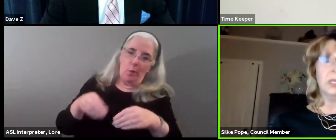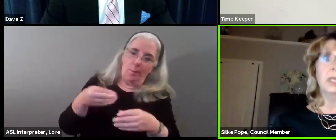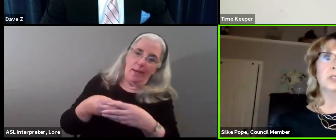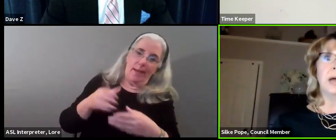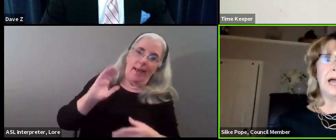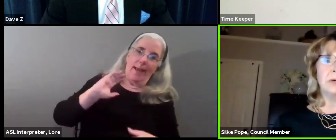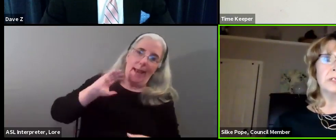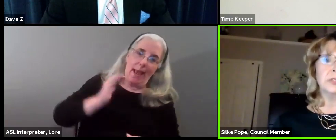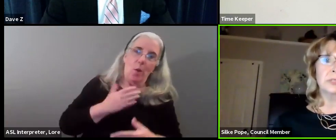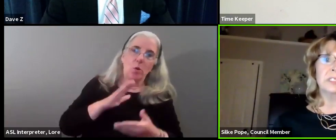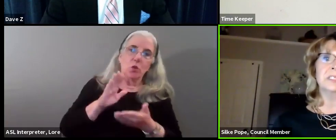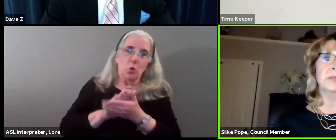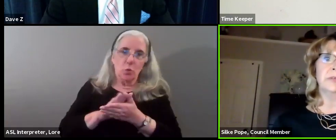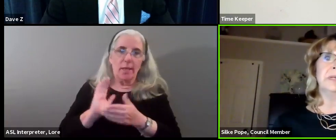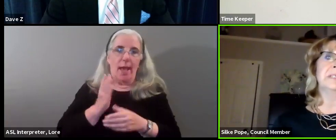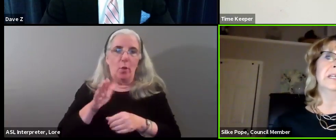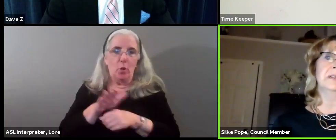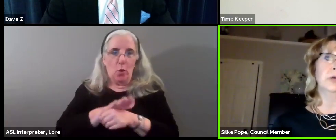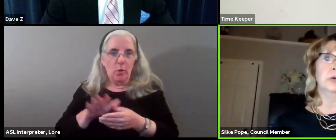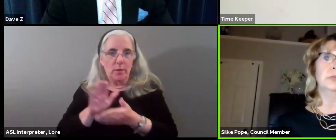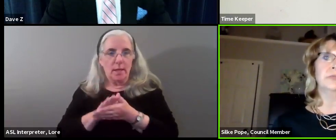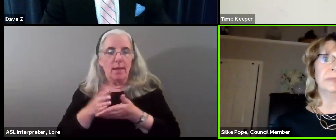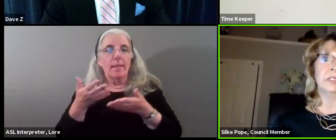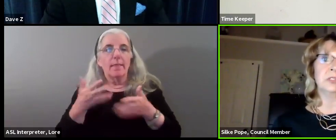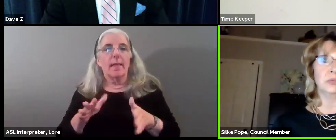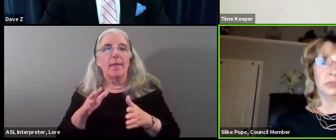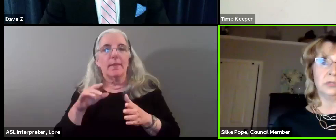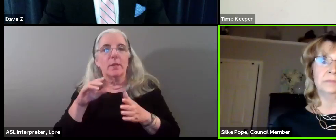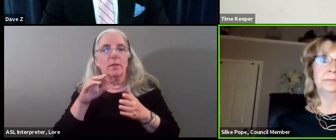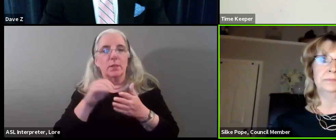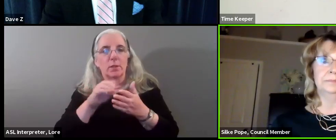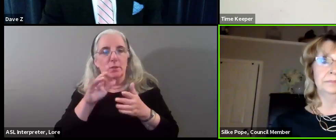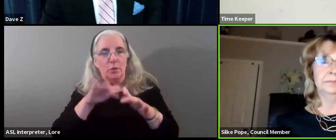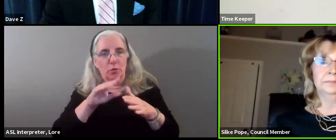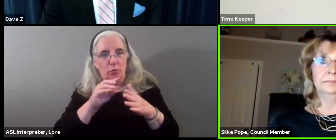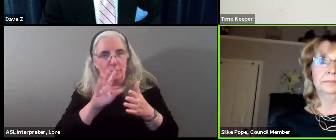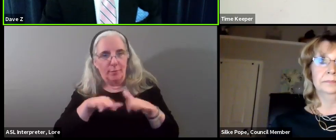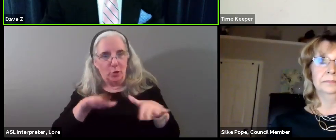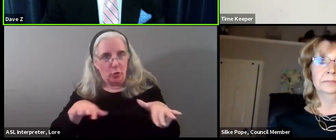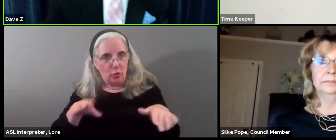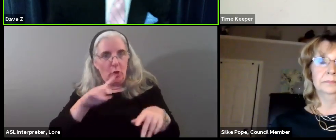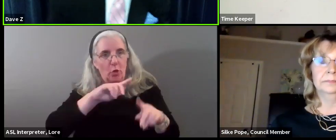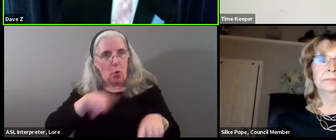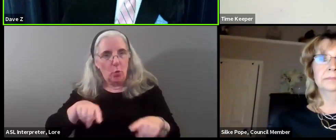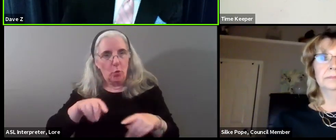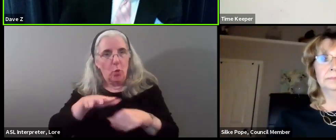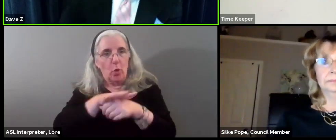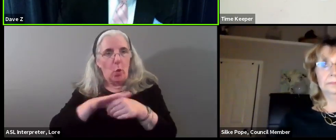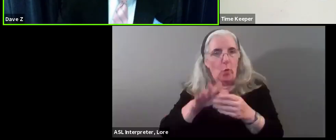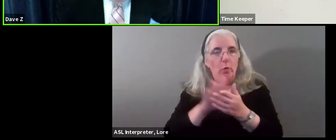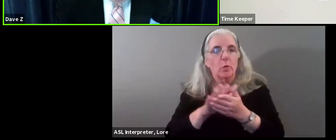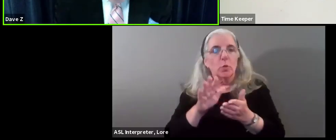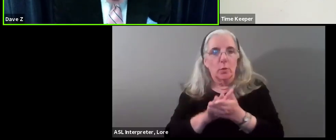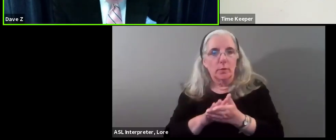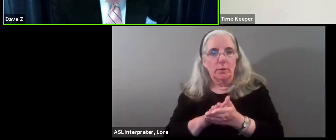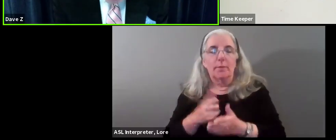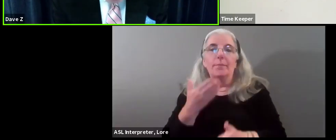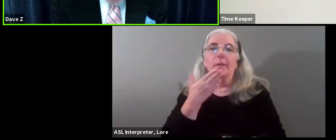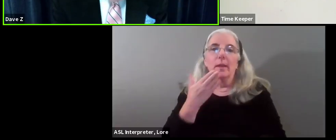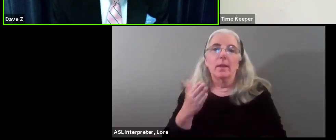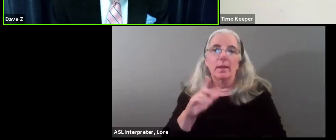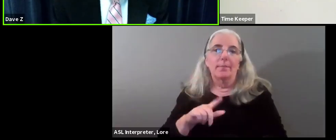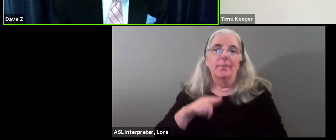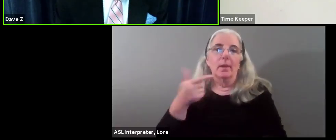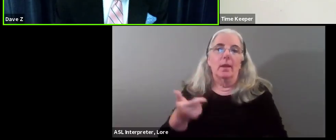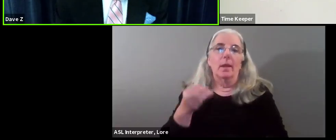schools. So our students in Greenbelt can go to Greenbelt schools. Thank you very much, Ms. Pope. Let's talk to Mr.